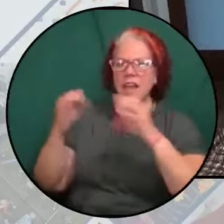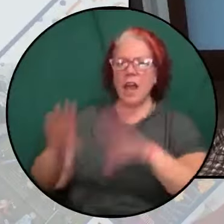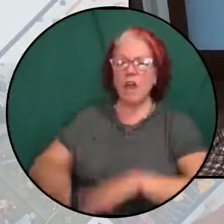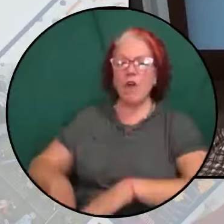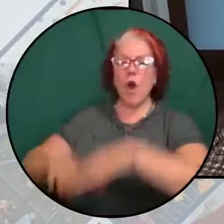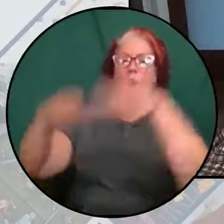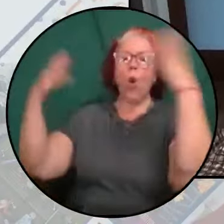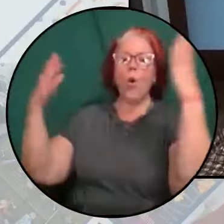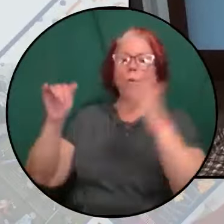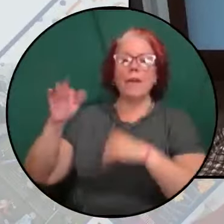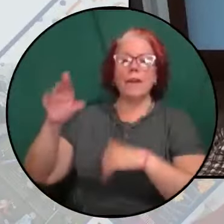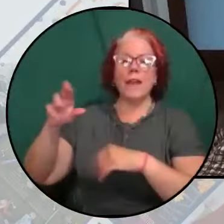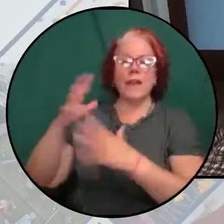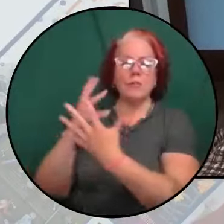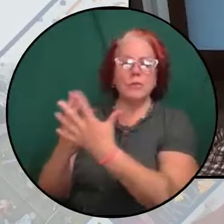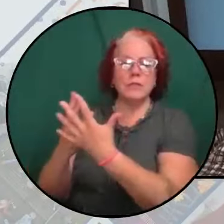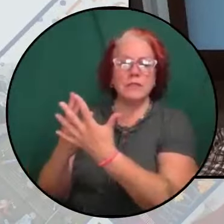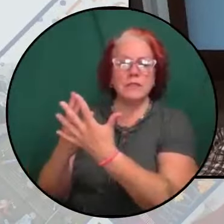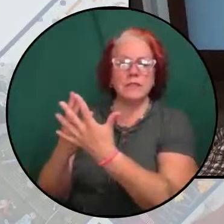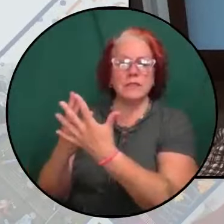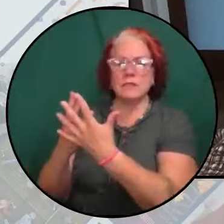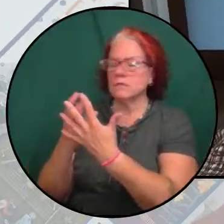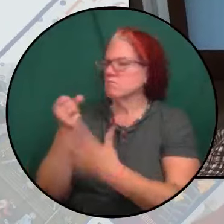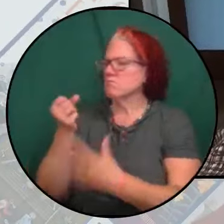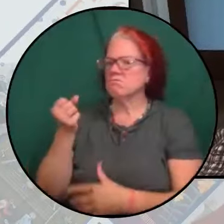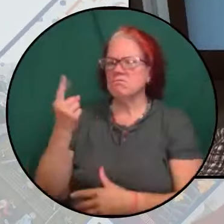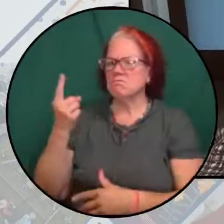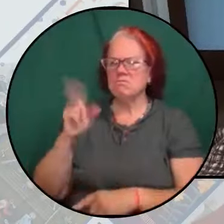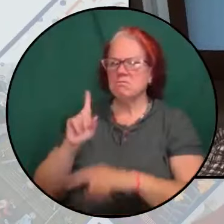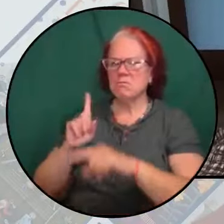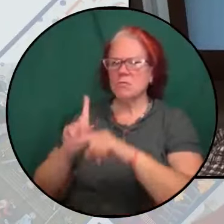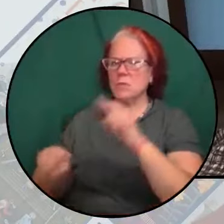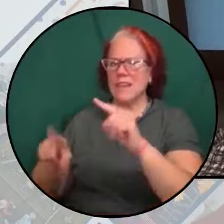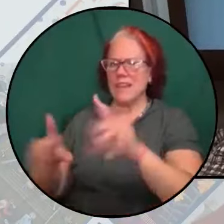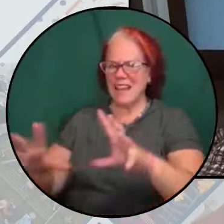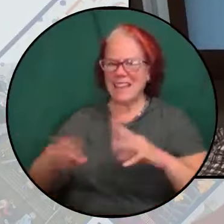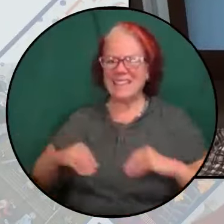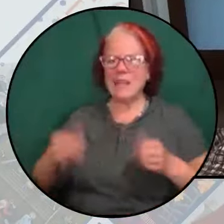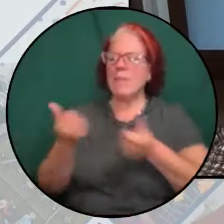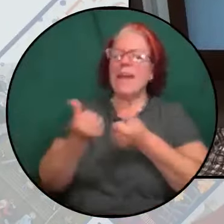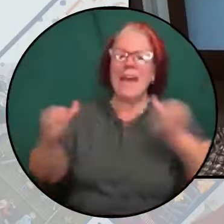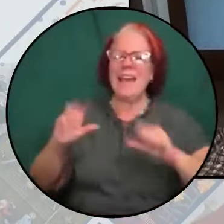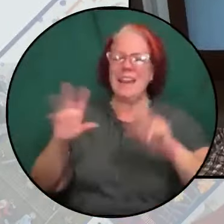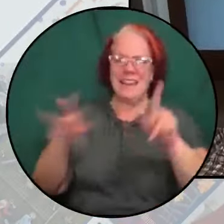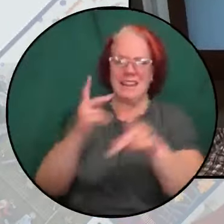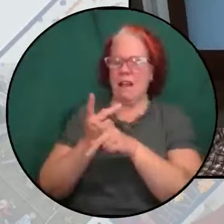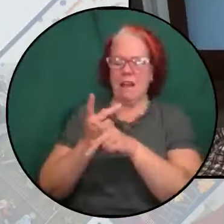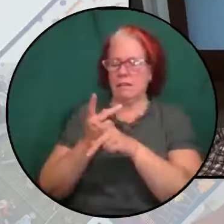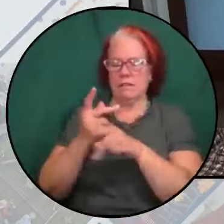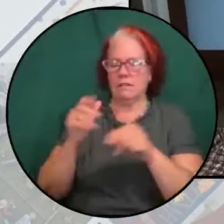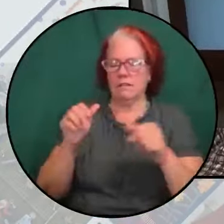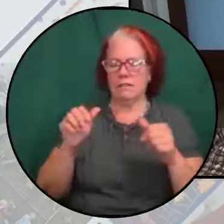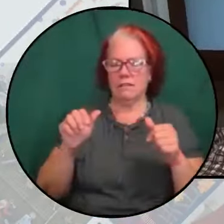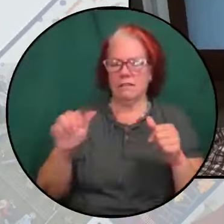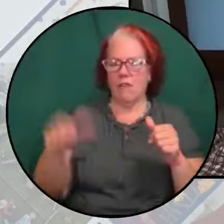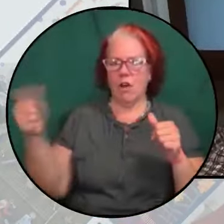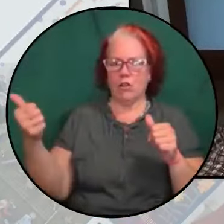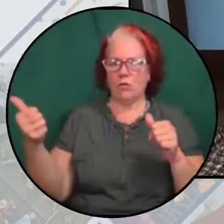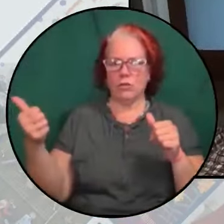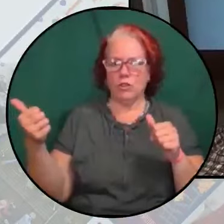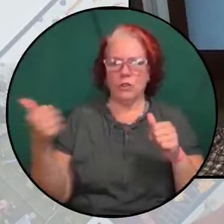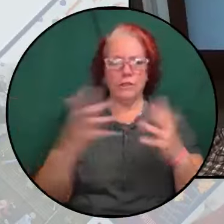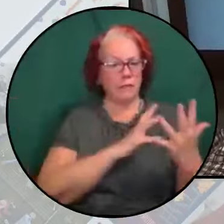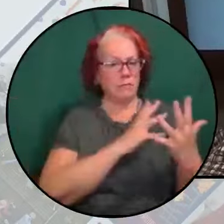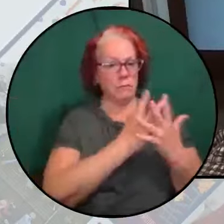prisons, and we recognized that we could not embrace any so-called alternatives to incarceration